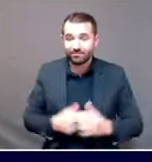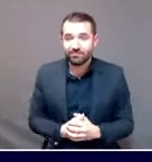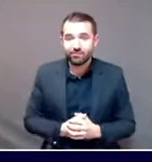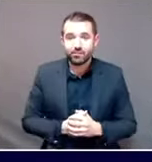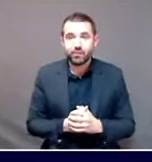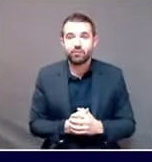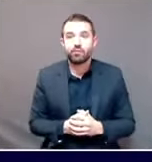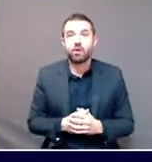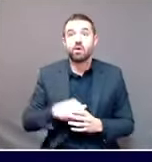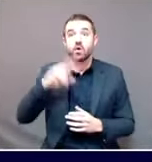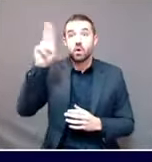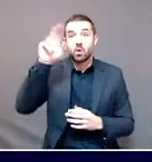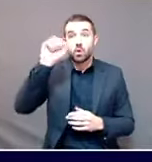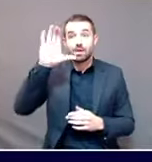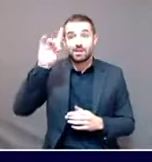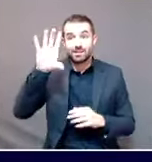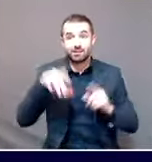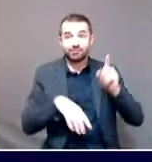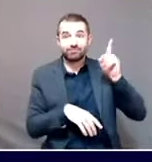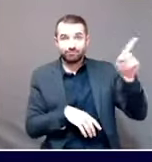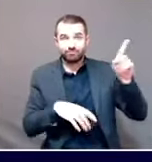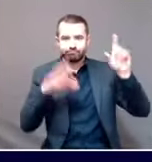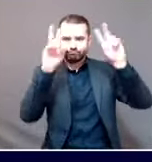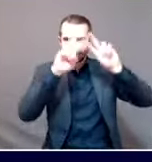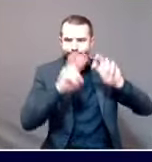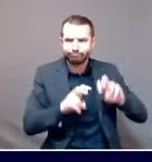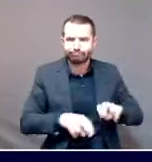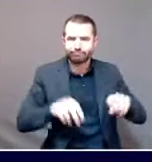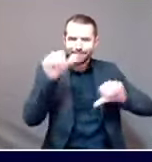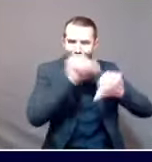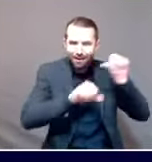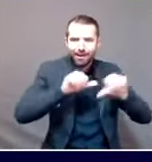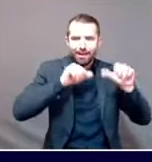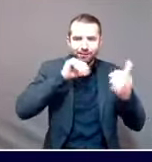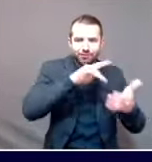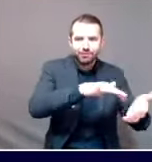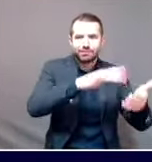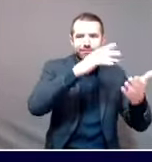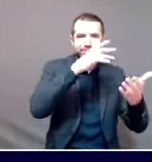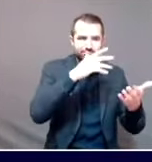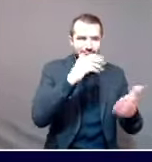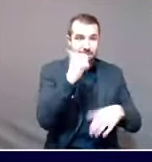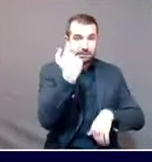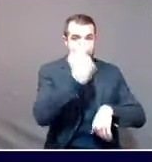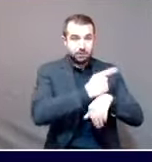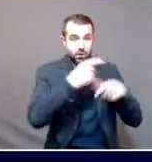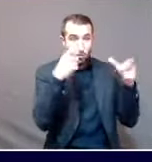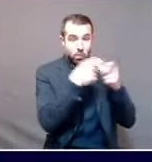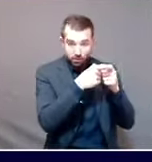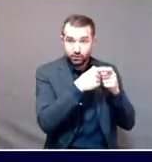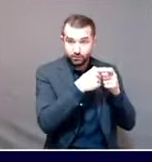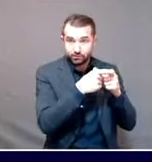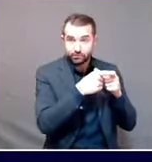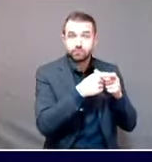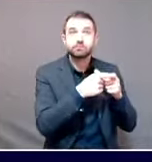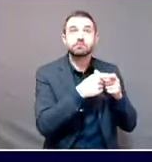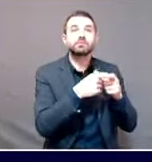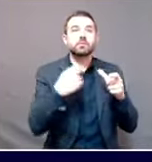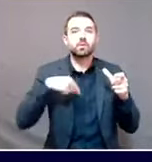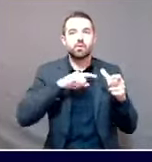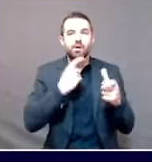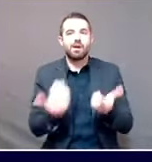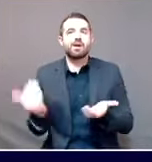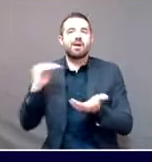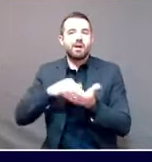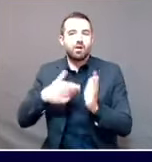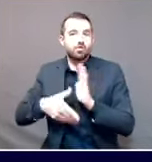epidemiologists, is a move that we can make that will help people stay safe, help them reduce the likelihood of spreading